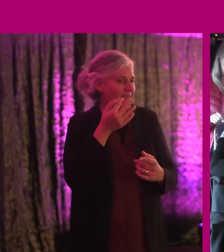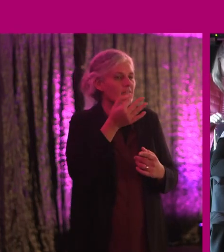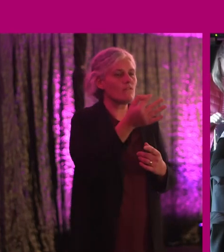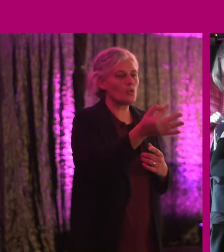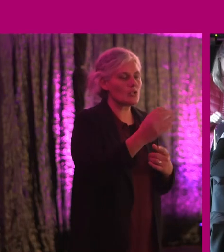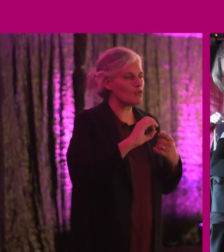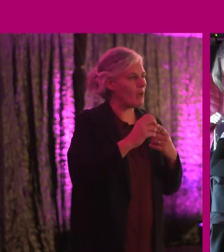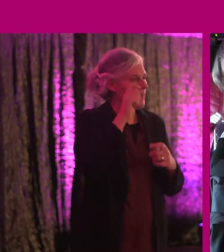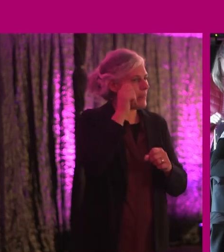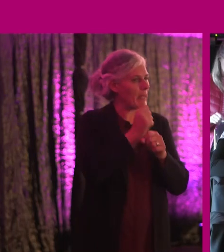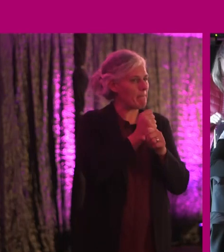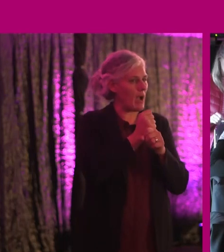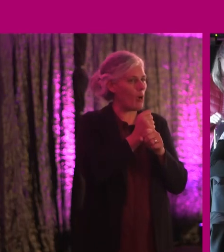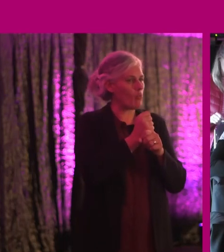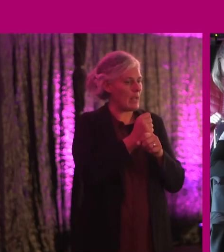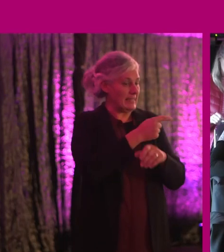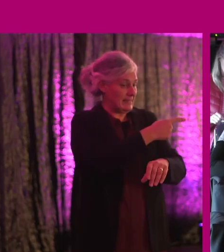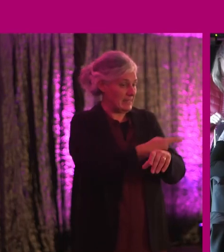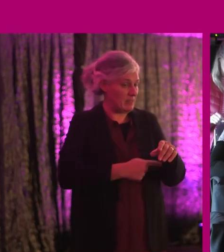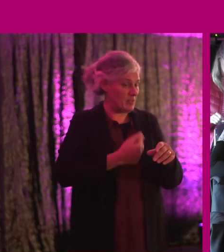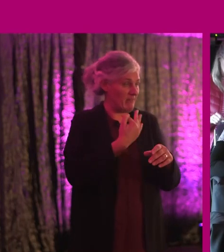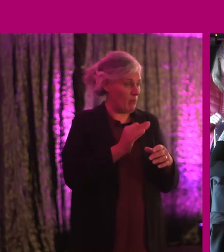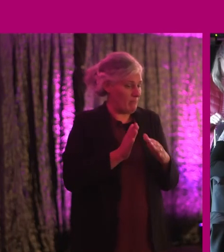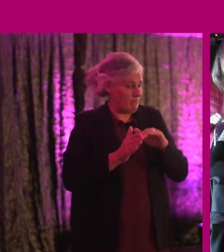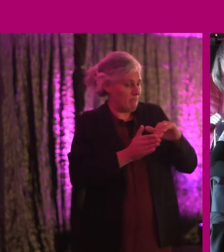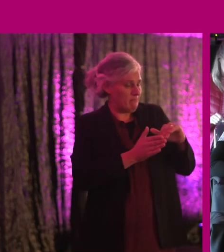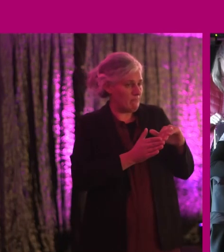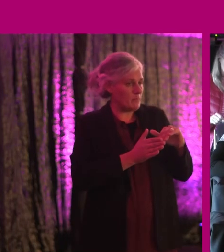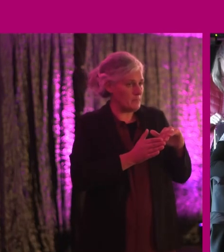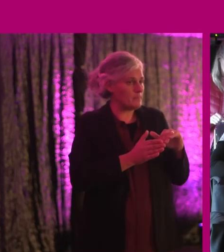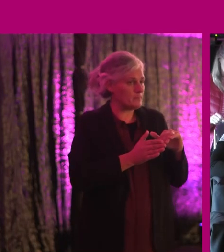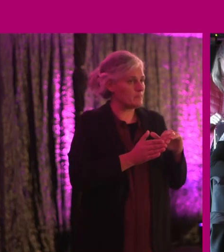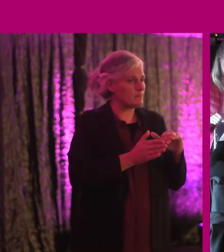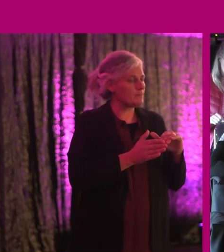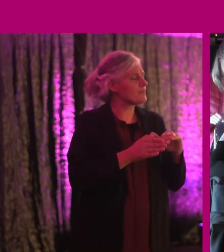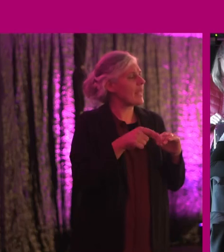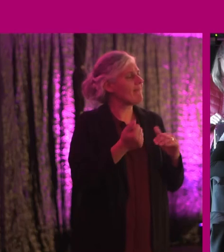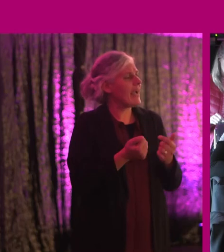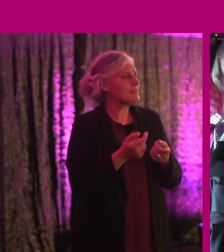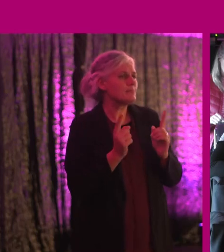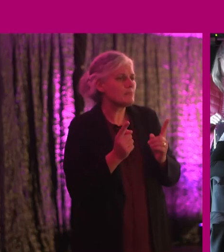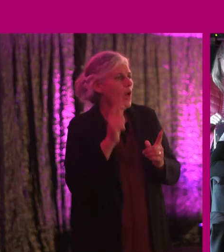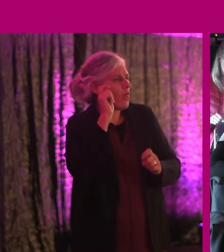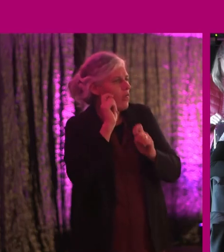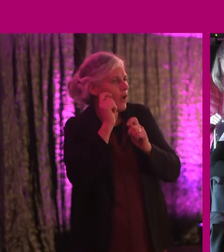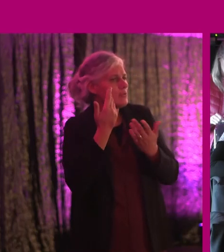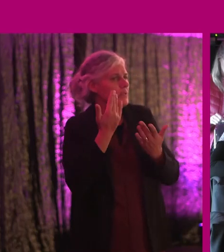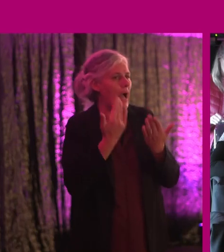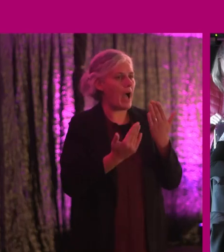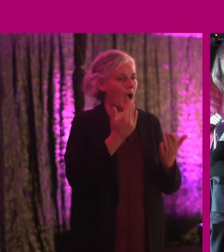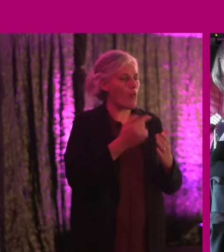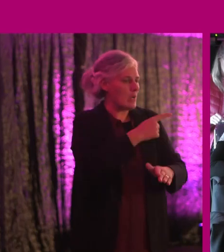trying to think about moving disability from the sidelines. Have you any suggestions or thoughts about how